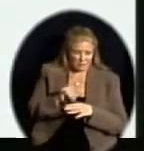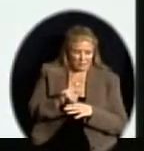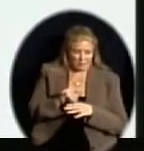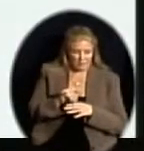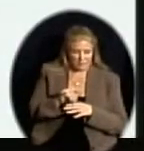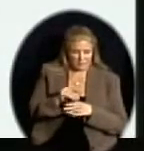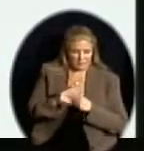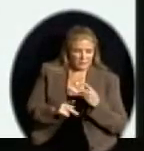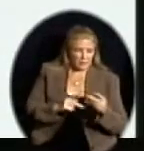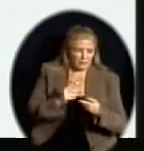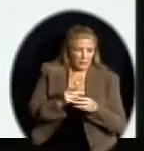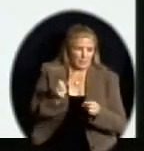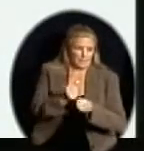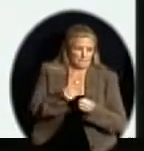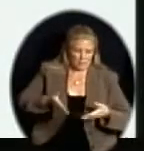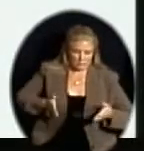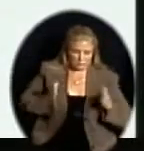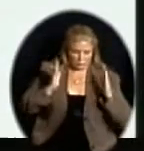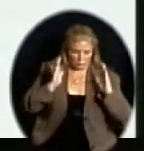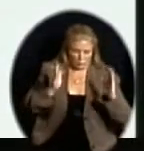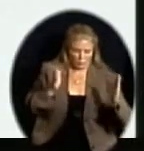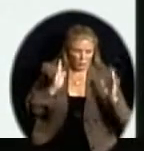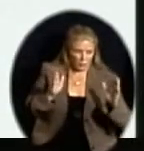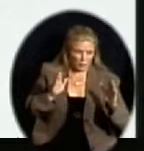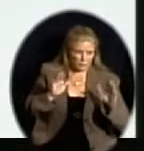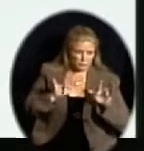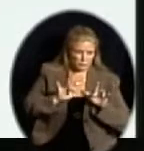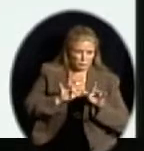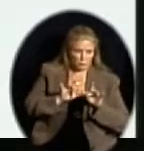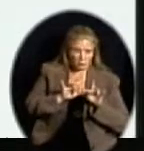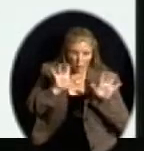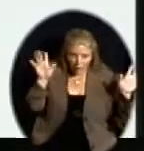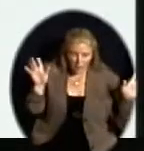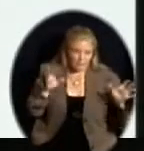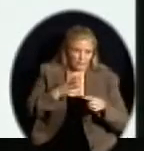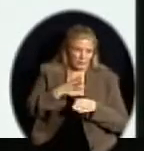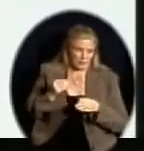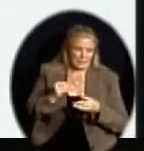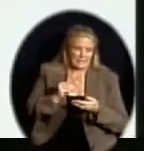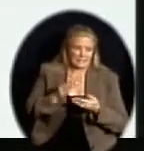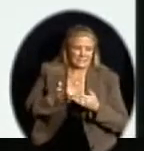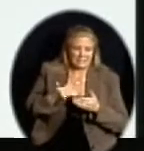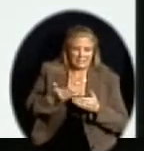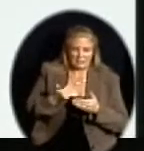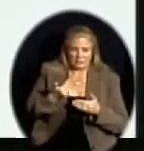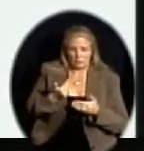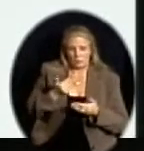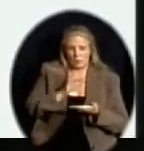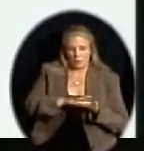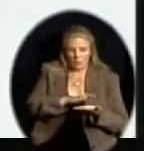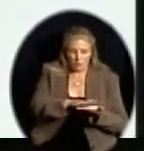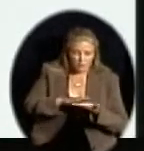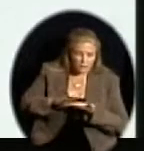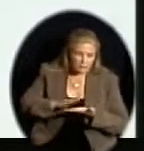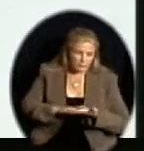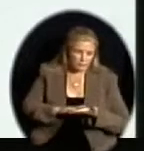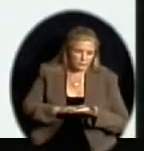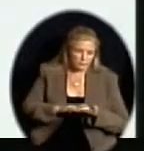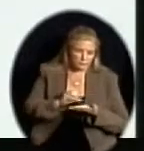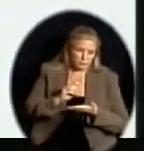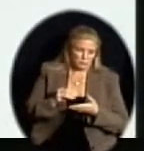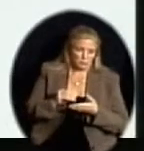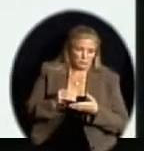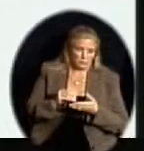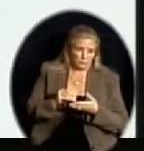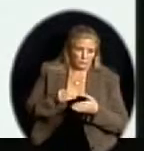it makes the halls a lot brighter. The problem is there's only two companies, and we tie them up for the entire summer, so we would like to have gotten some more done.